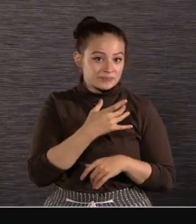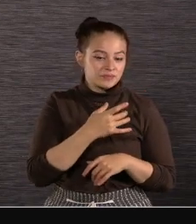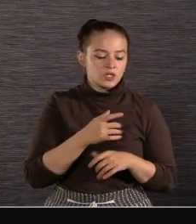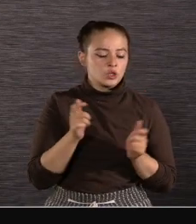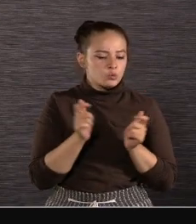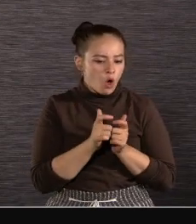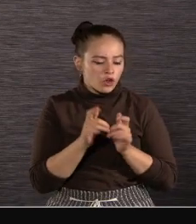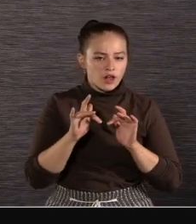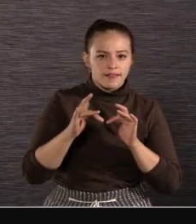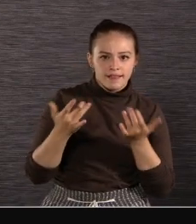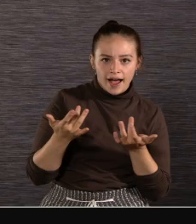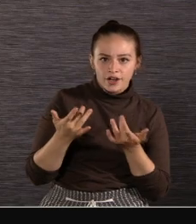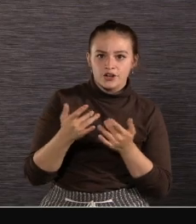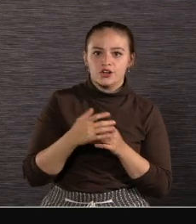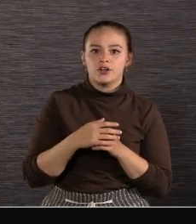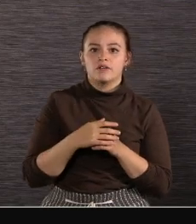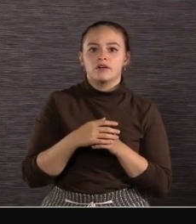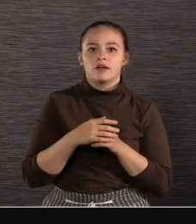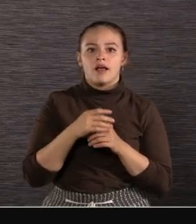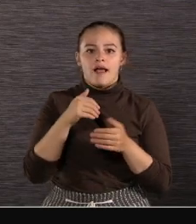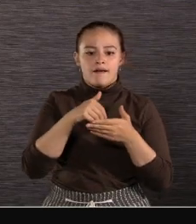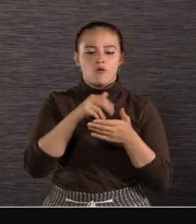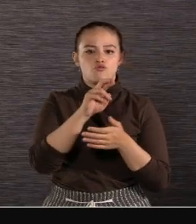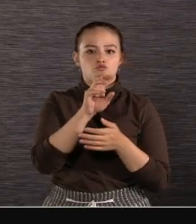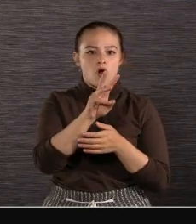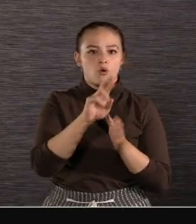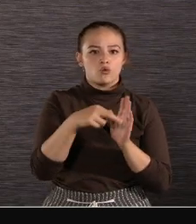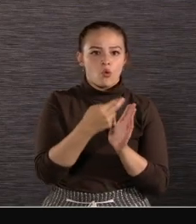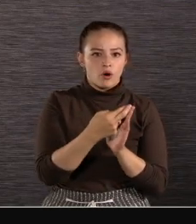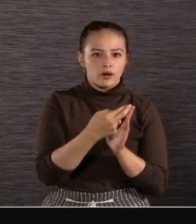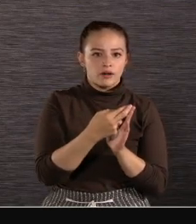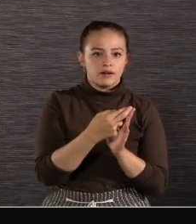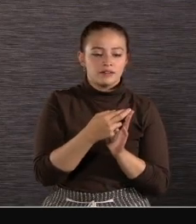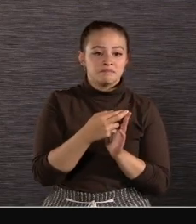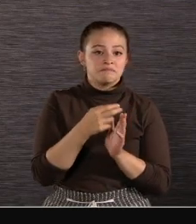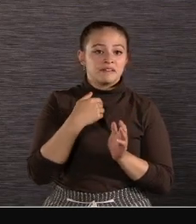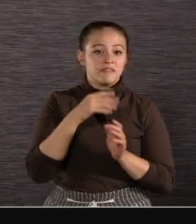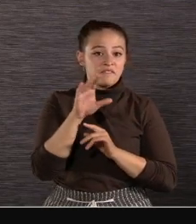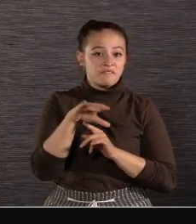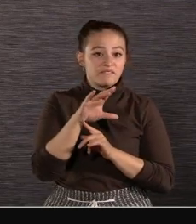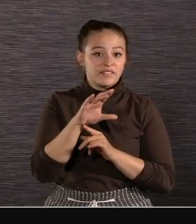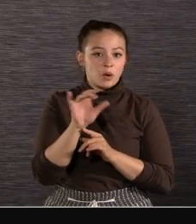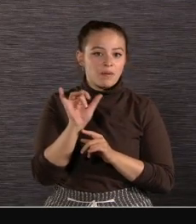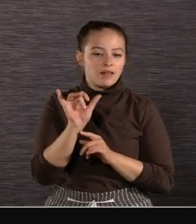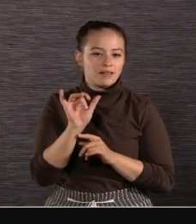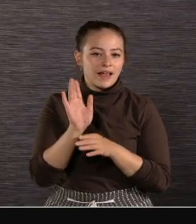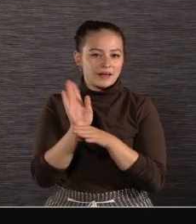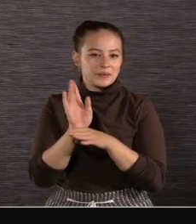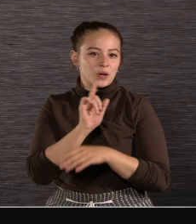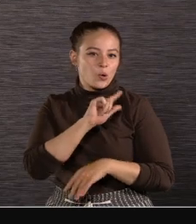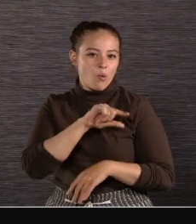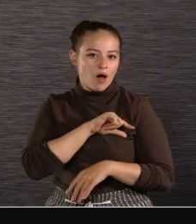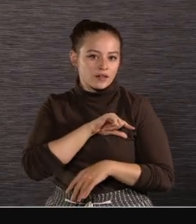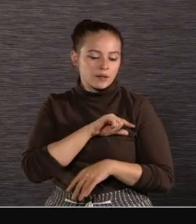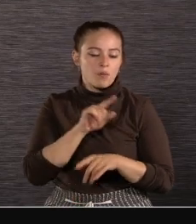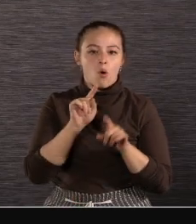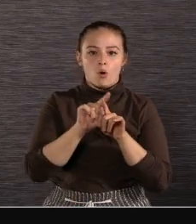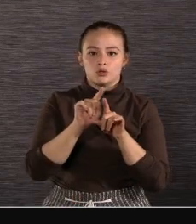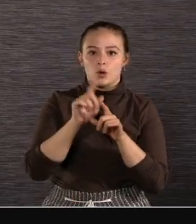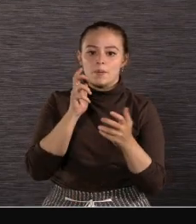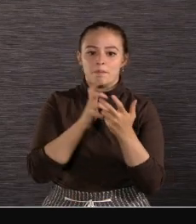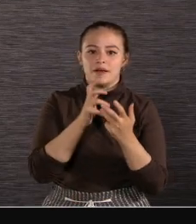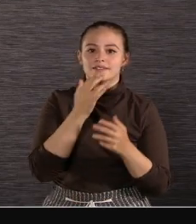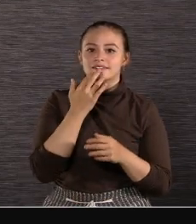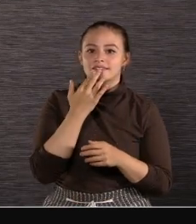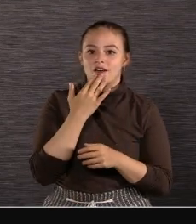lighter With built-in RAW and ProRes recording And most impressive Is its film-like quality We kept the features that DPs